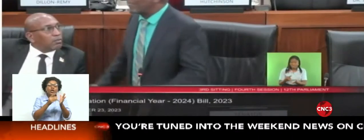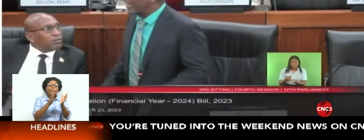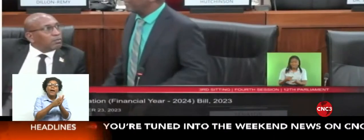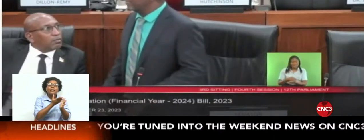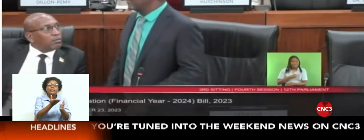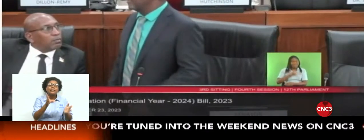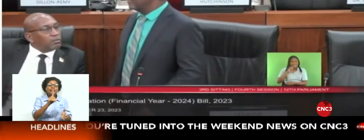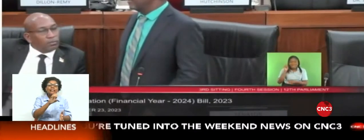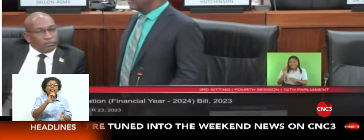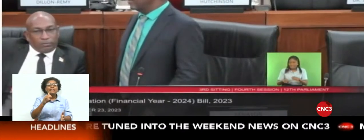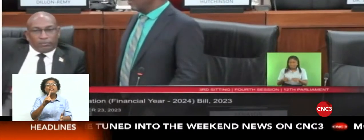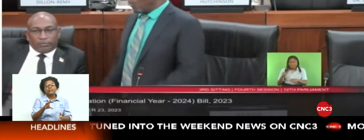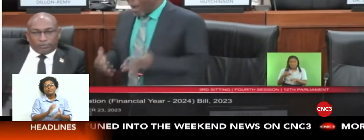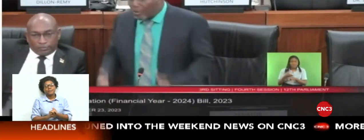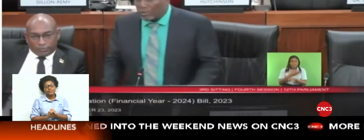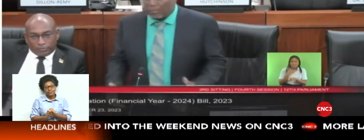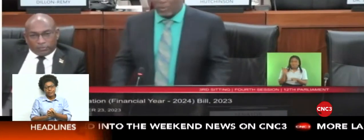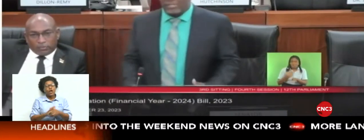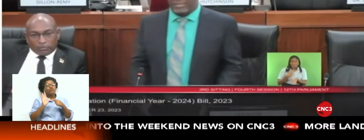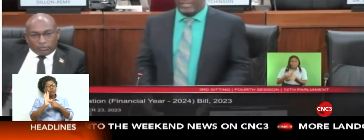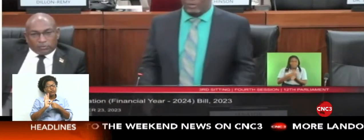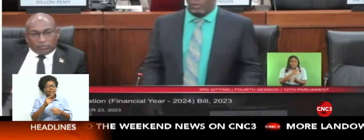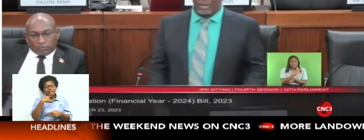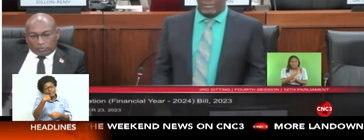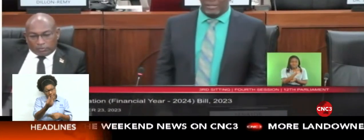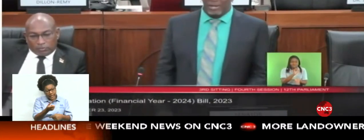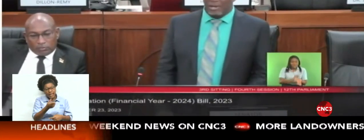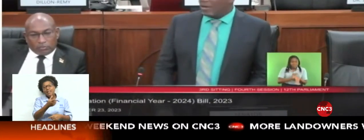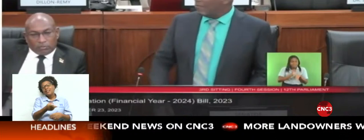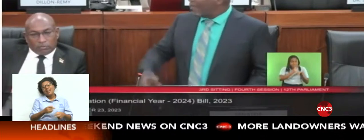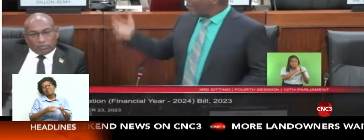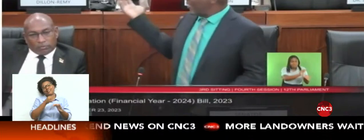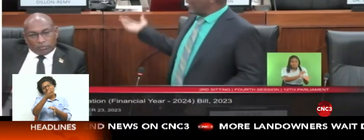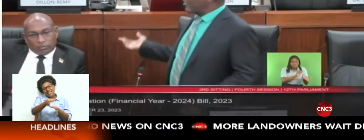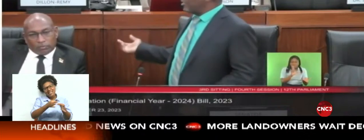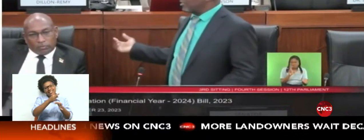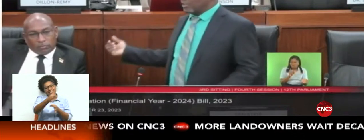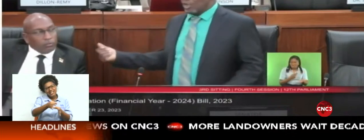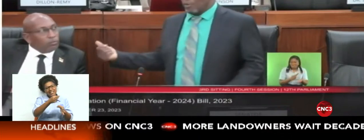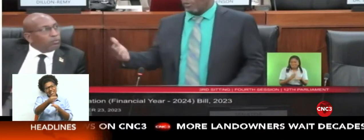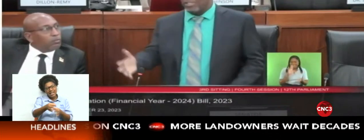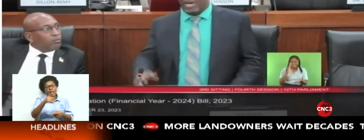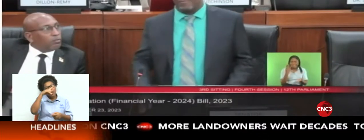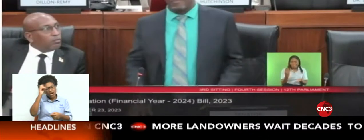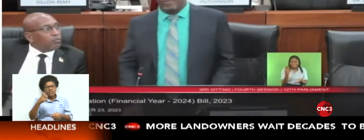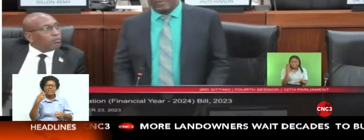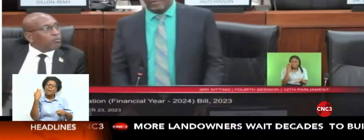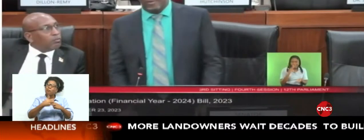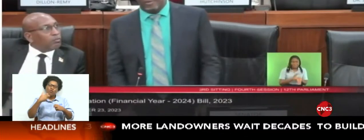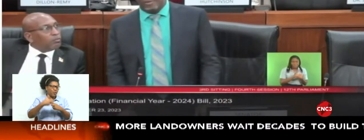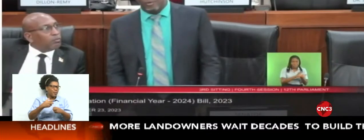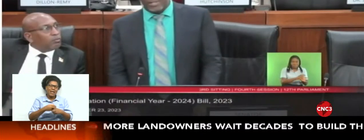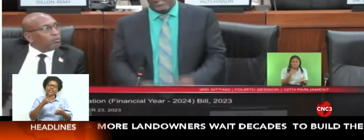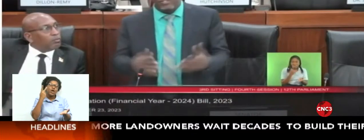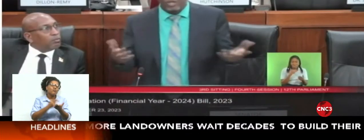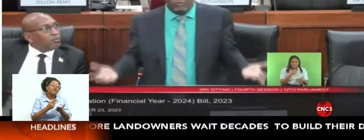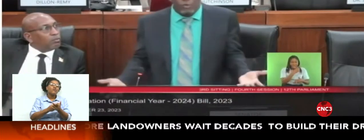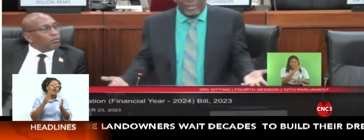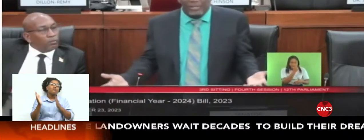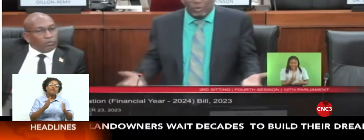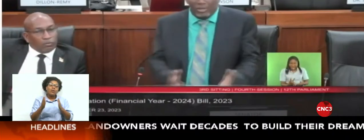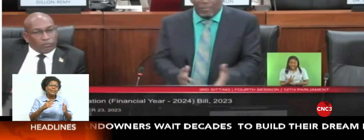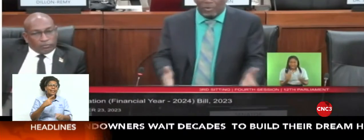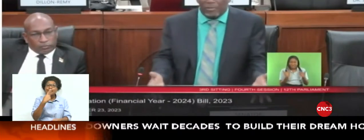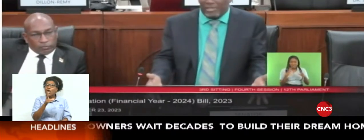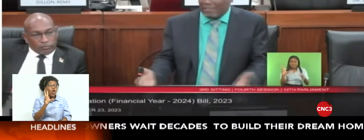Carson Charles told CNC3 News that developments have been delayed by what he called a problematic approval process. He denied claims of fraud,